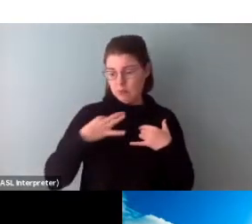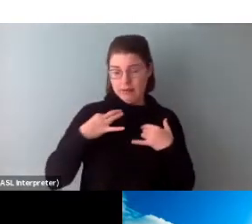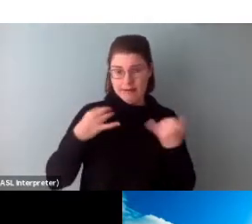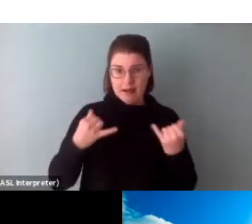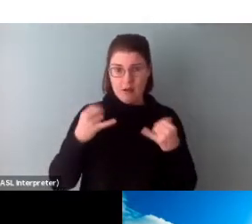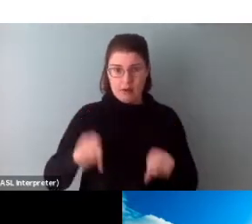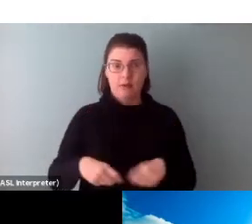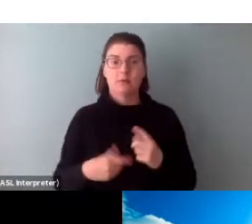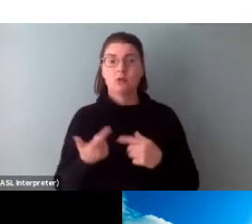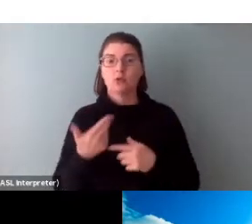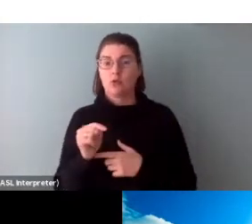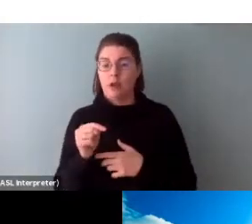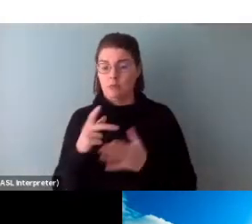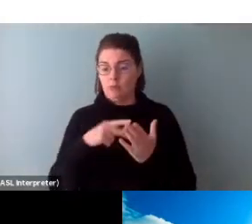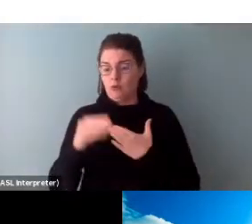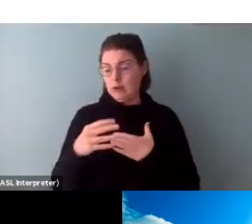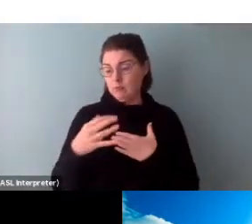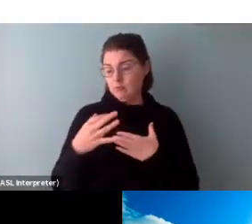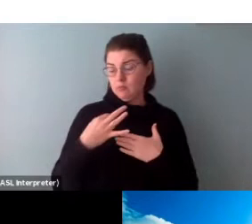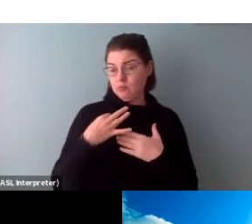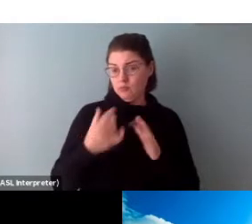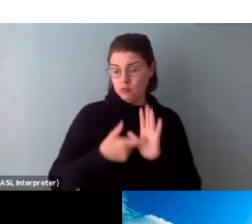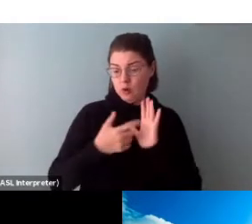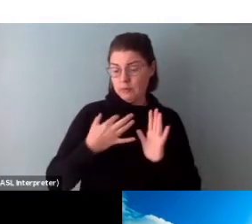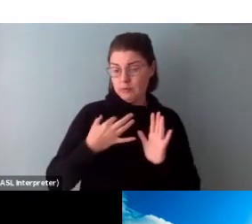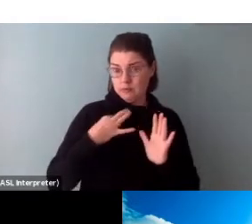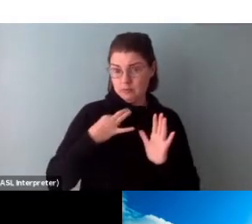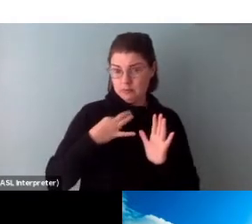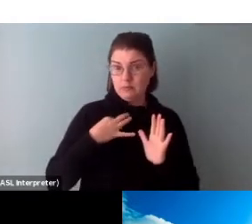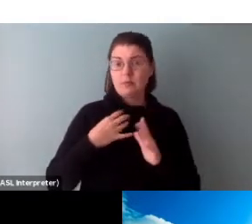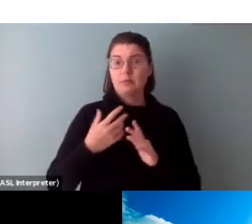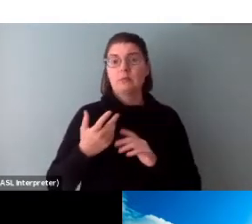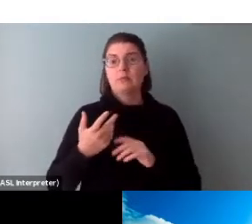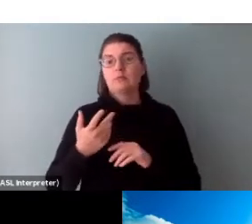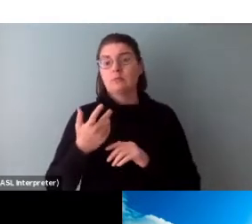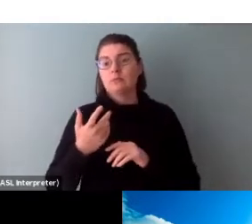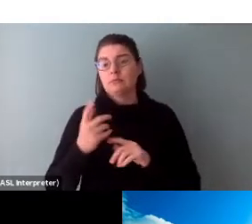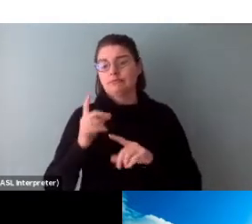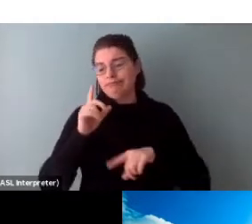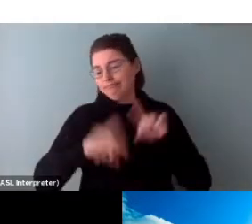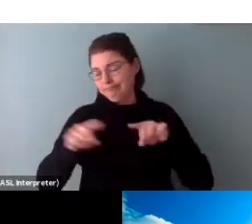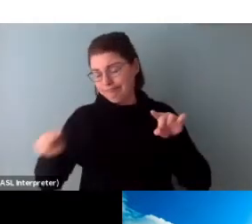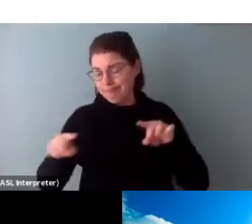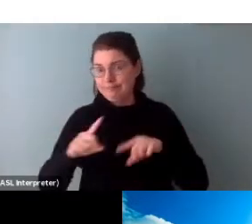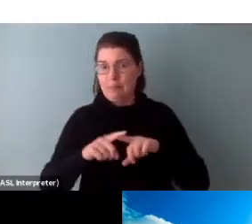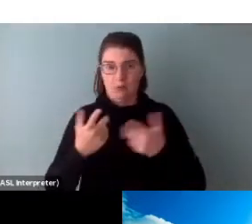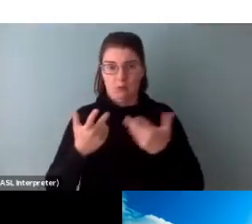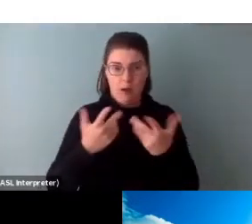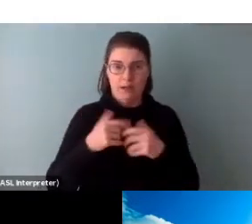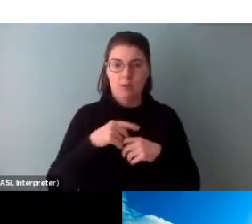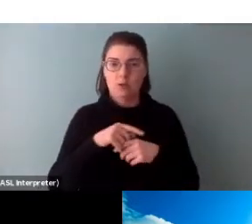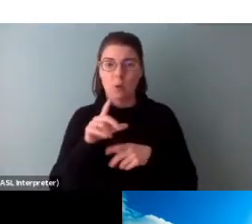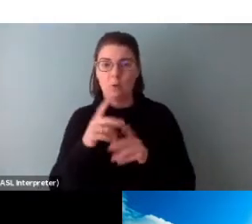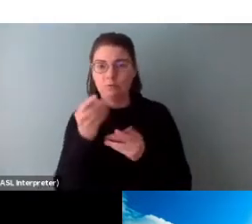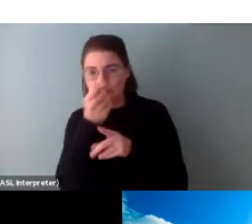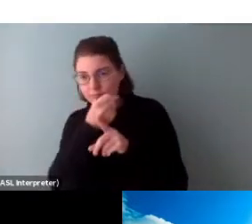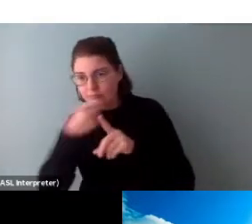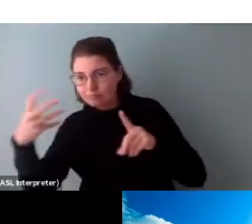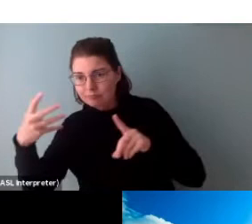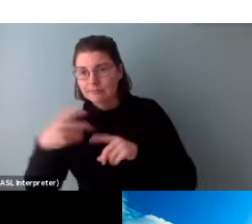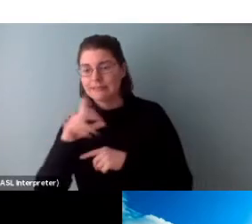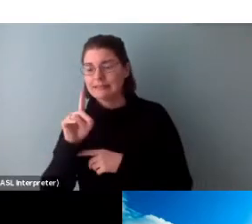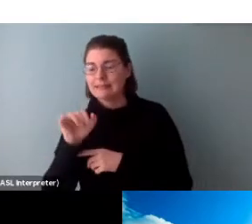Grant program eligibility criteria and application requirements vary. So click on the detail section for program